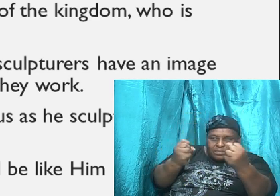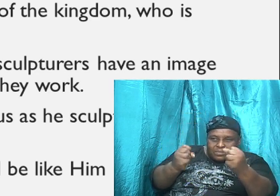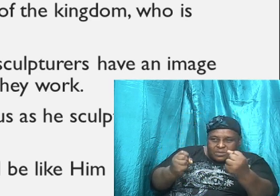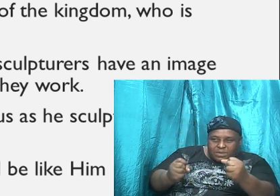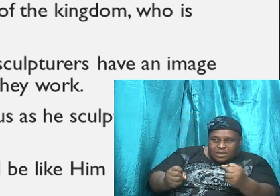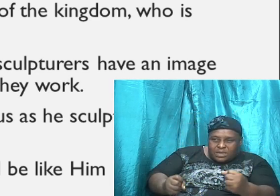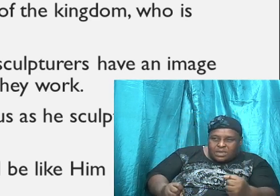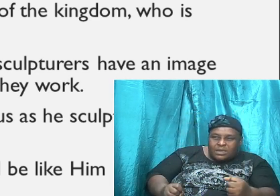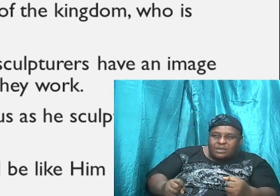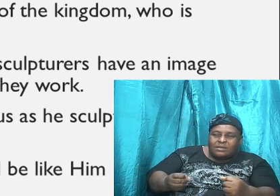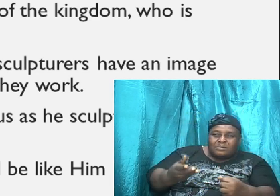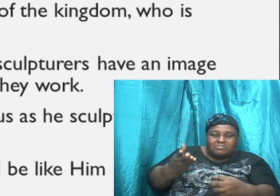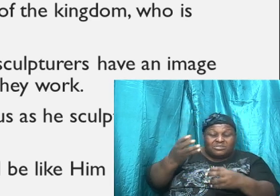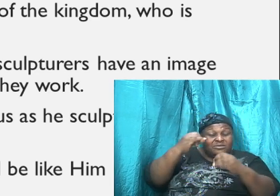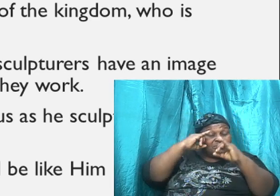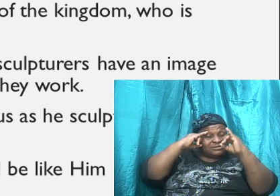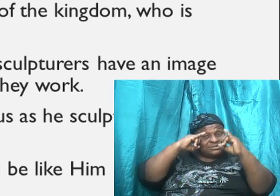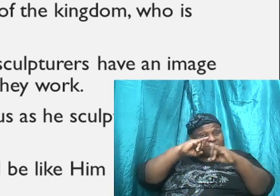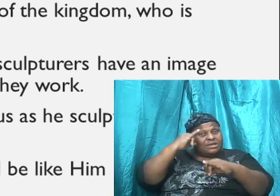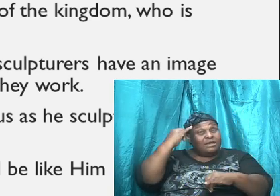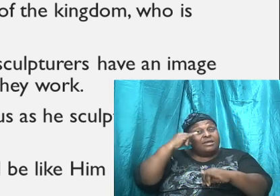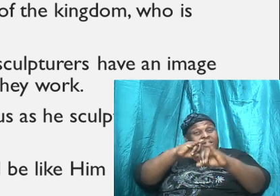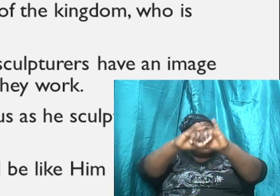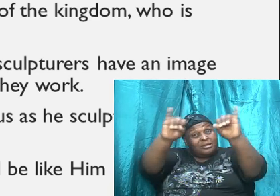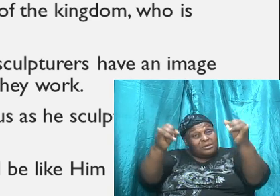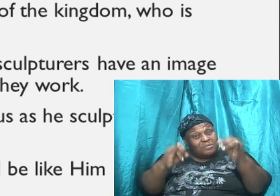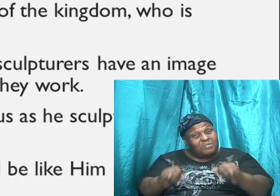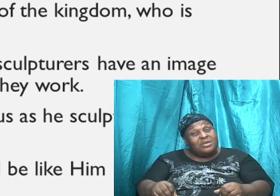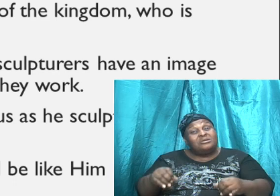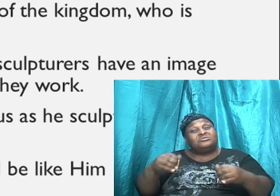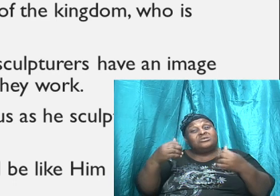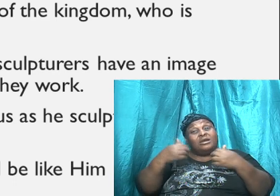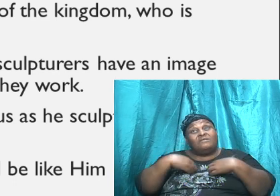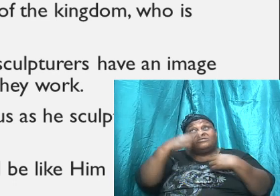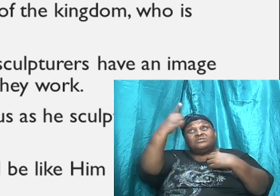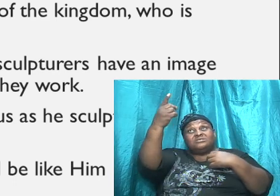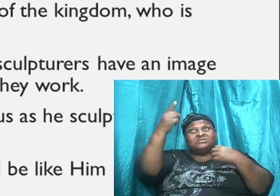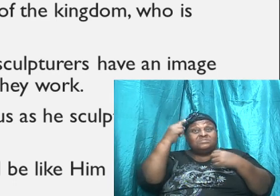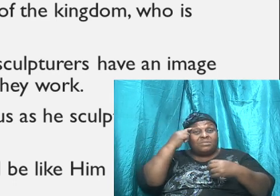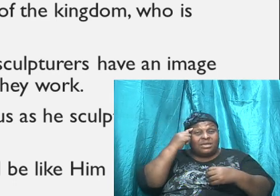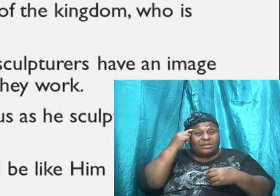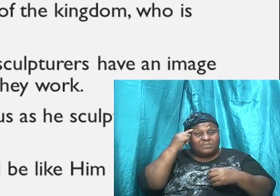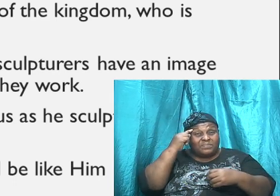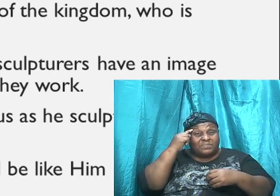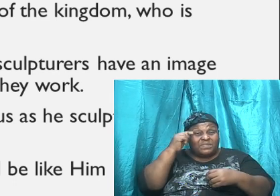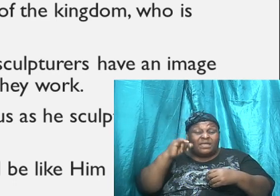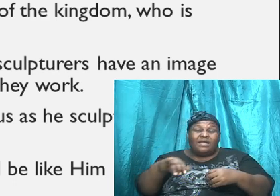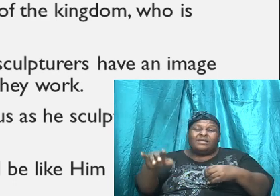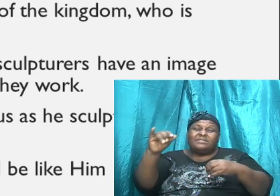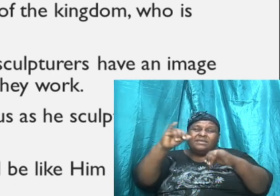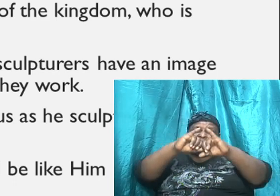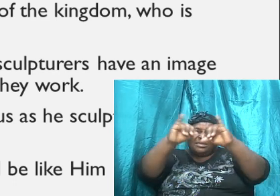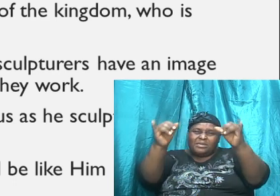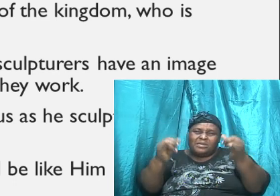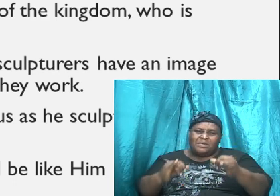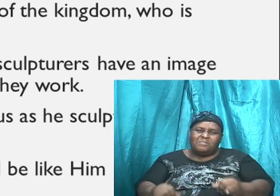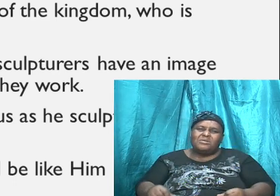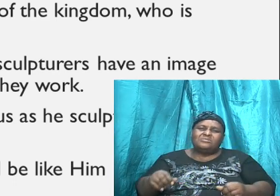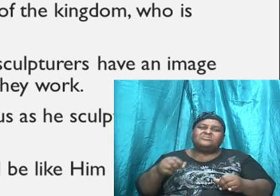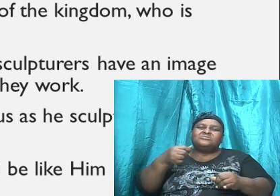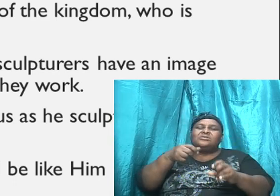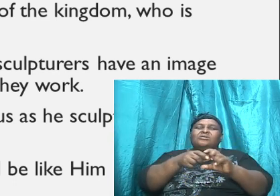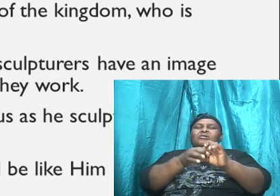that he has in his mind. And that image that he has is the image of Christ.